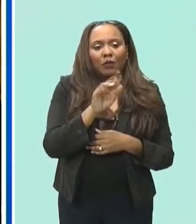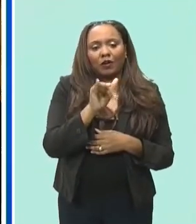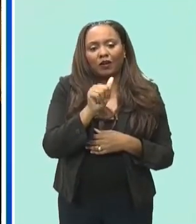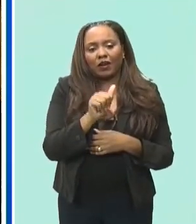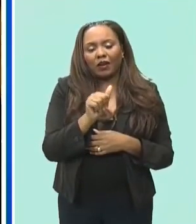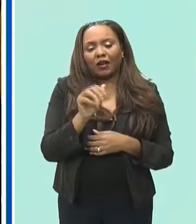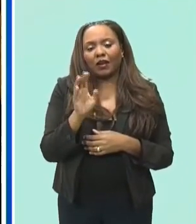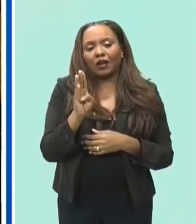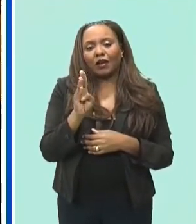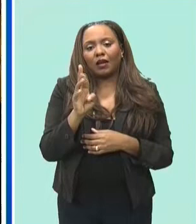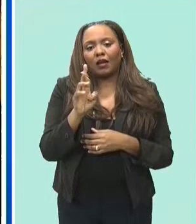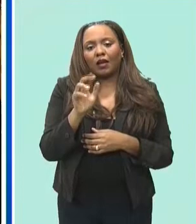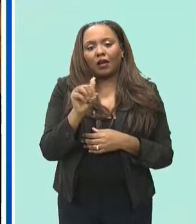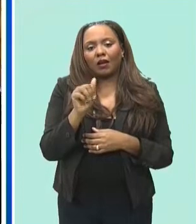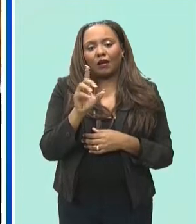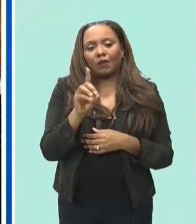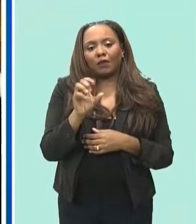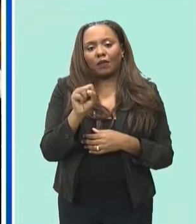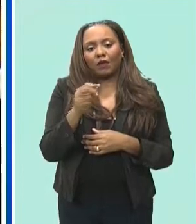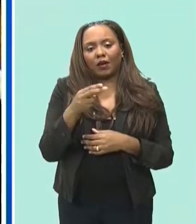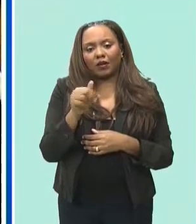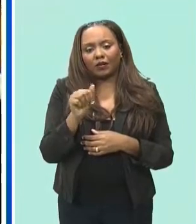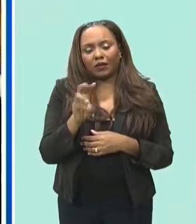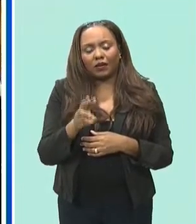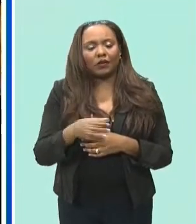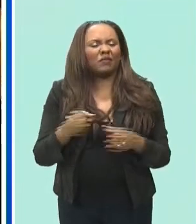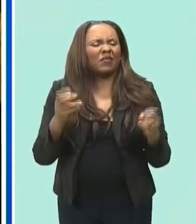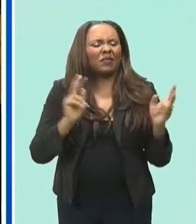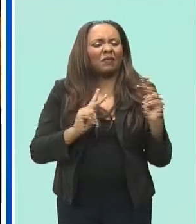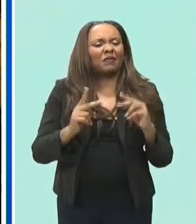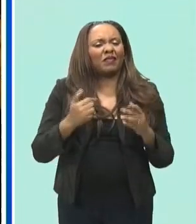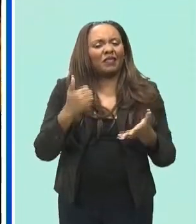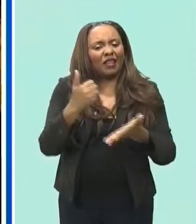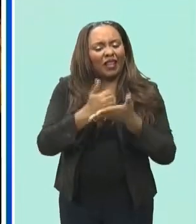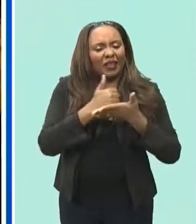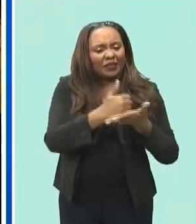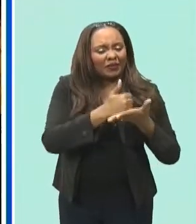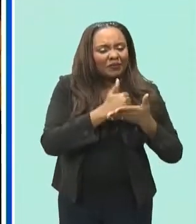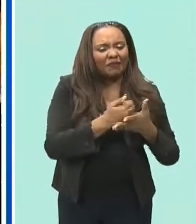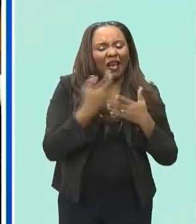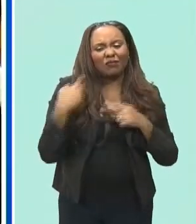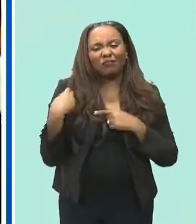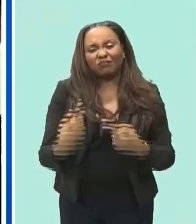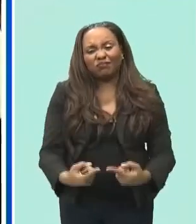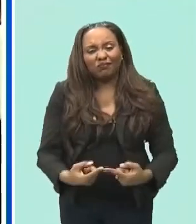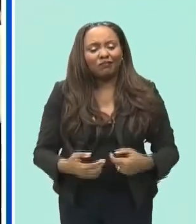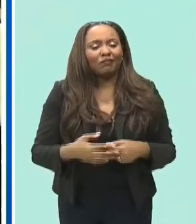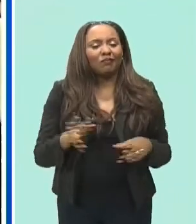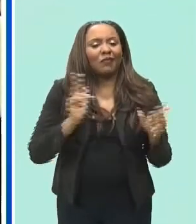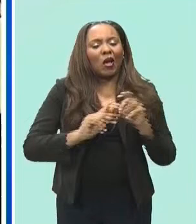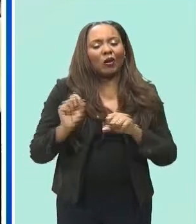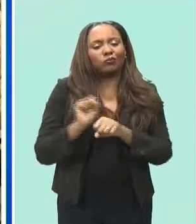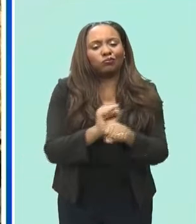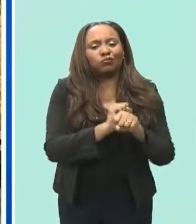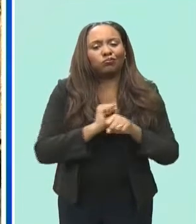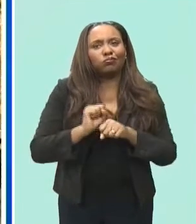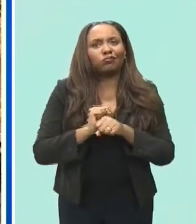hands that helped me you know to get as far as i am and i thank all those who work on it